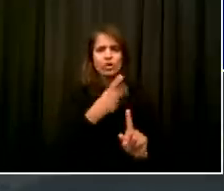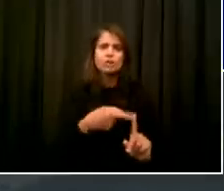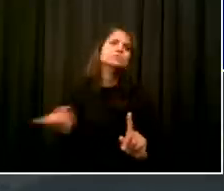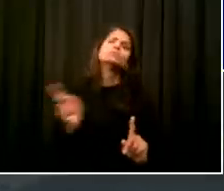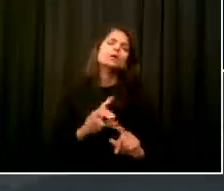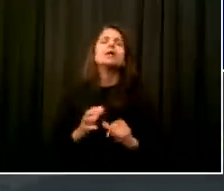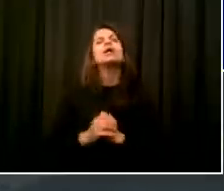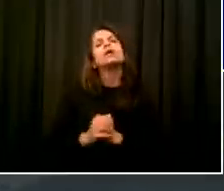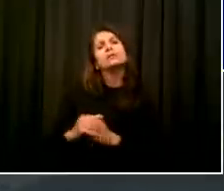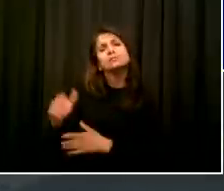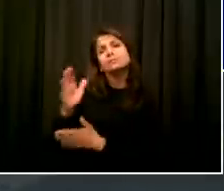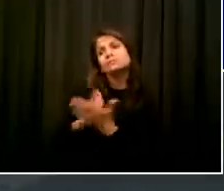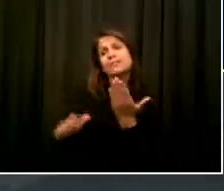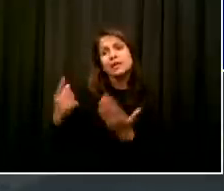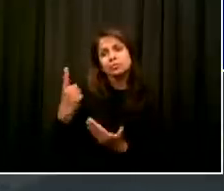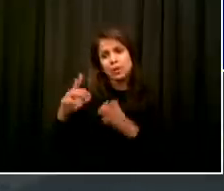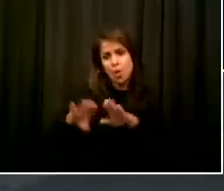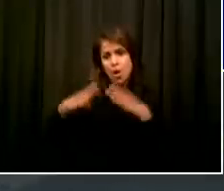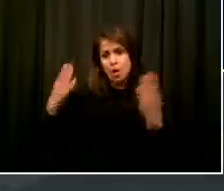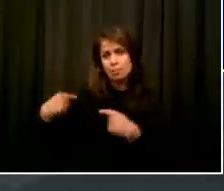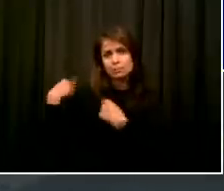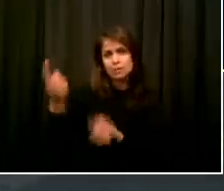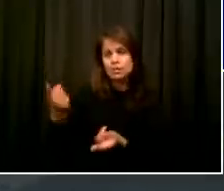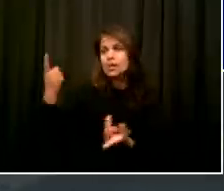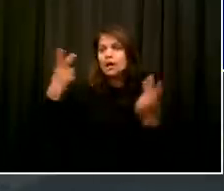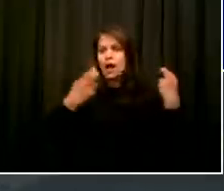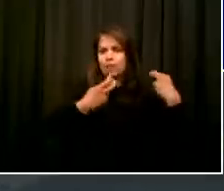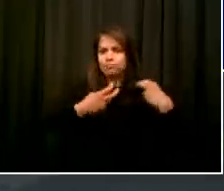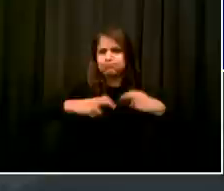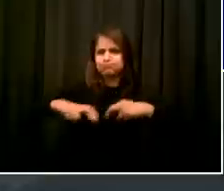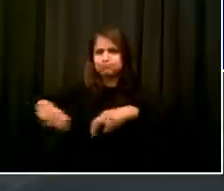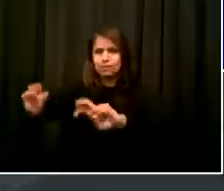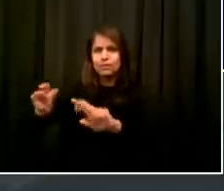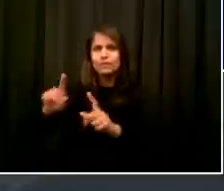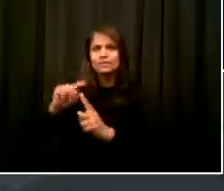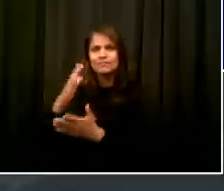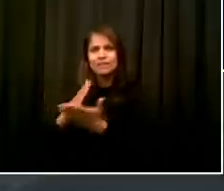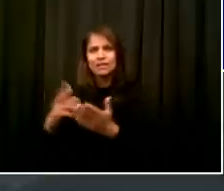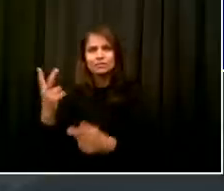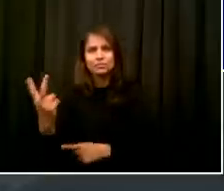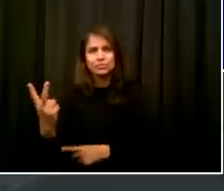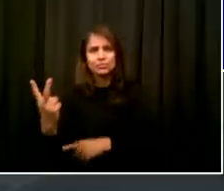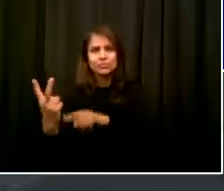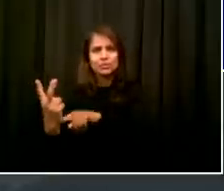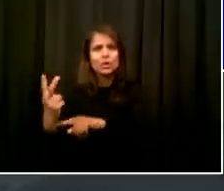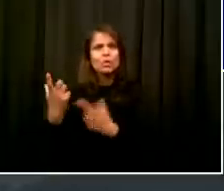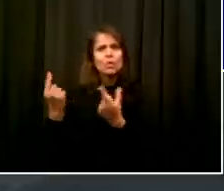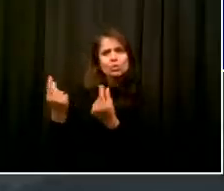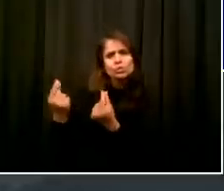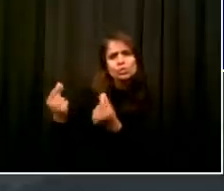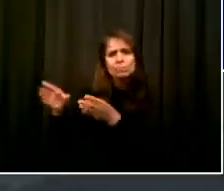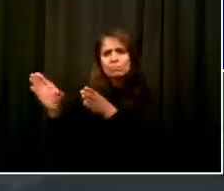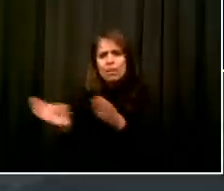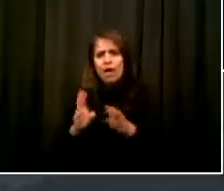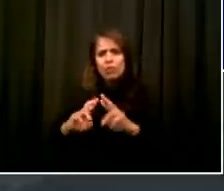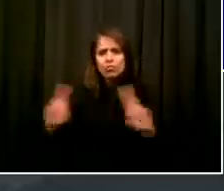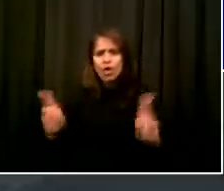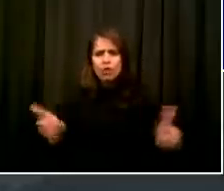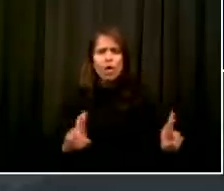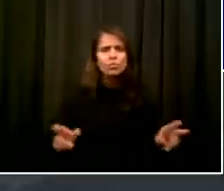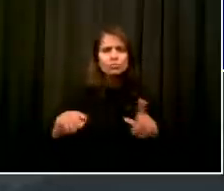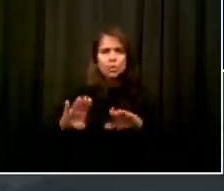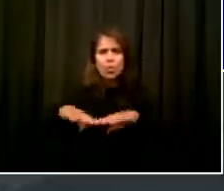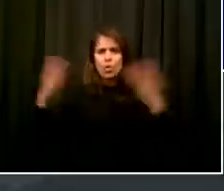Today, we are announcing that we have another two million face coverings for distribution to our small businesses.